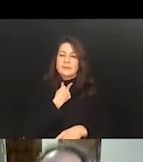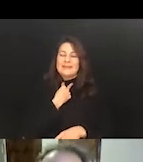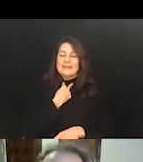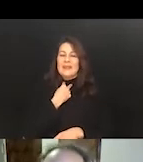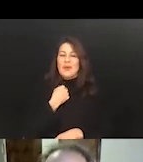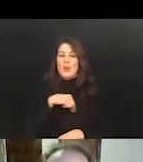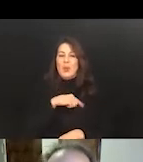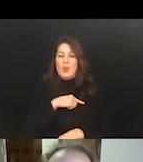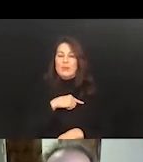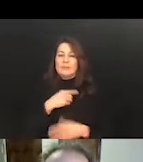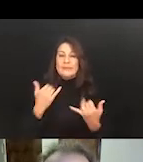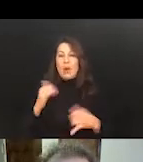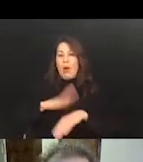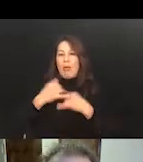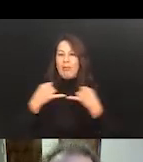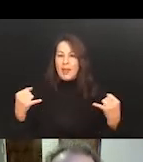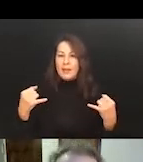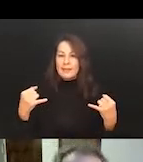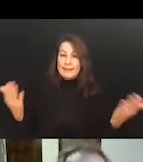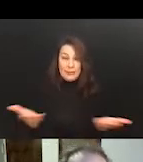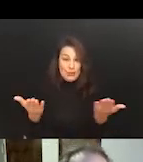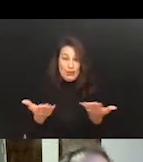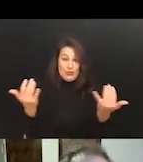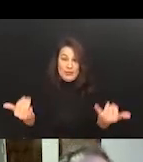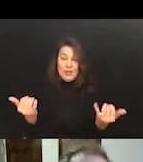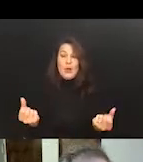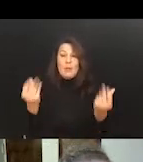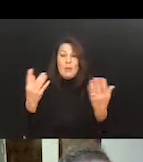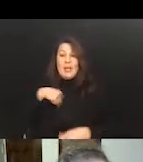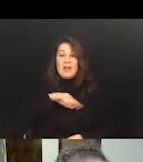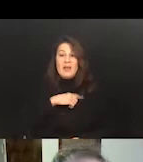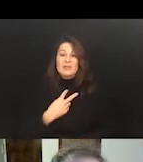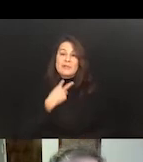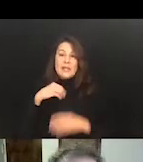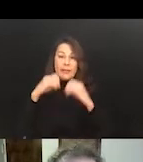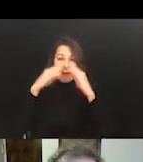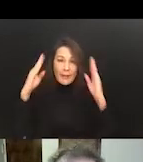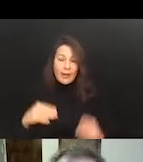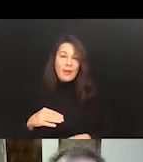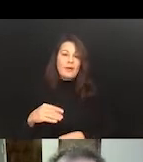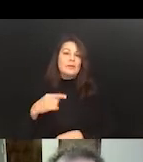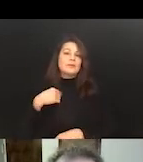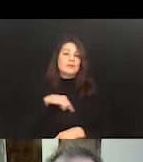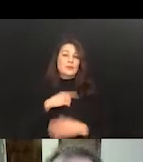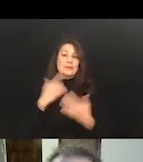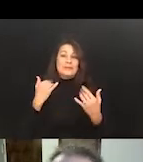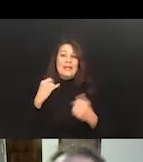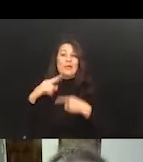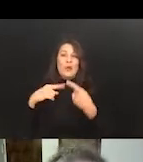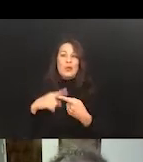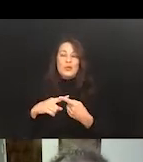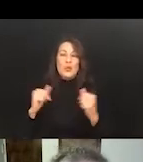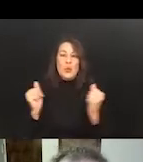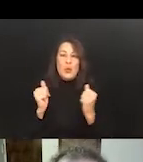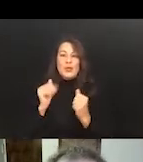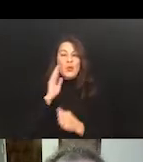we're online, literally here. And many of us are sort of stuck inside. And certainly we're heading into a winter where there are going to be tremendous